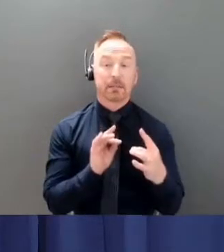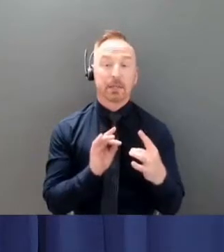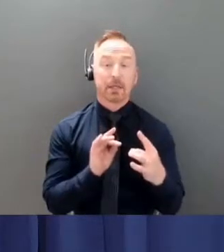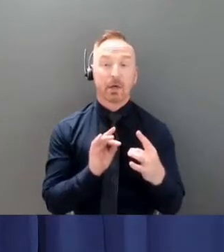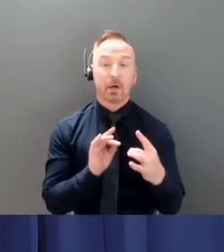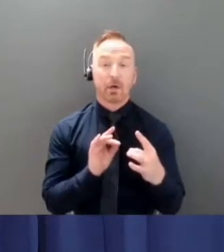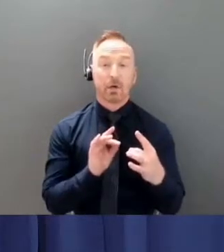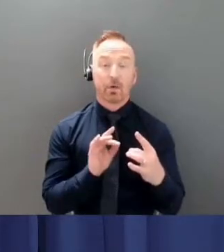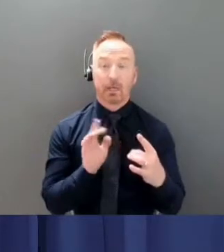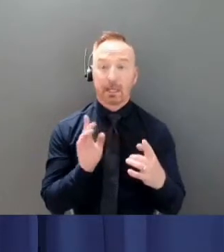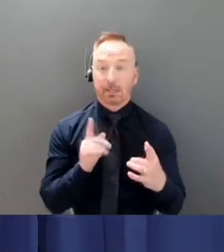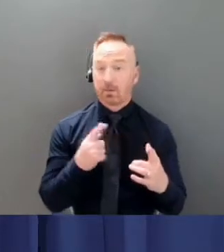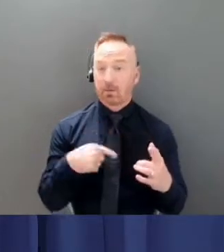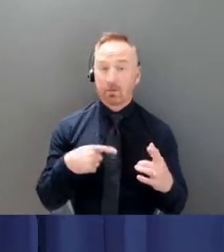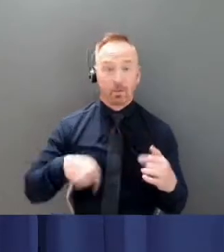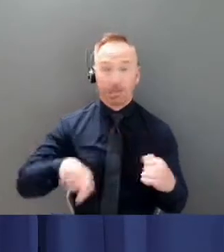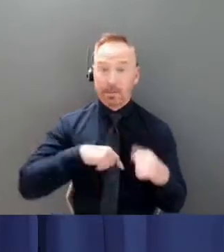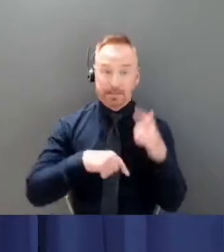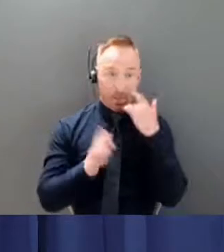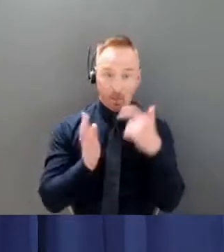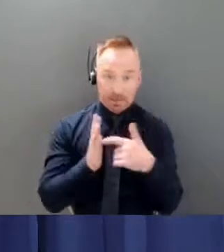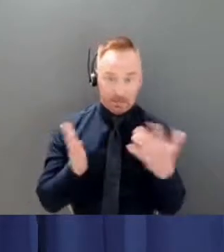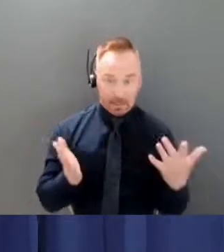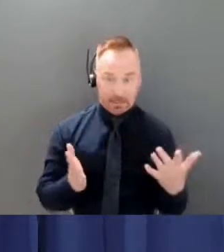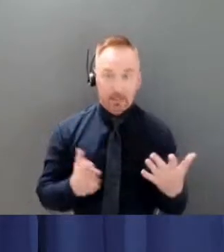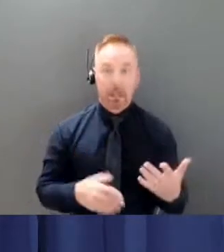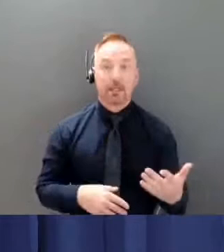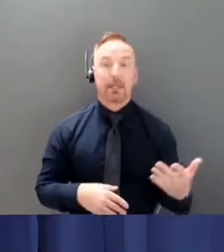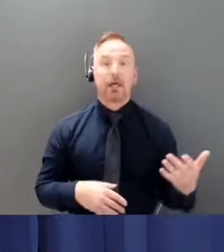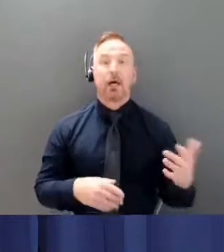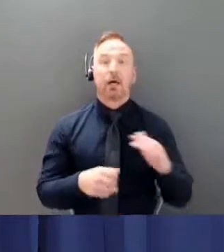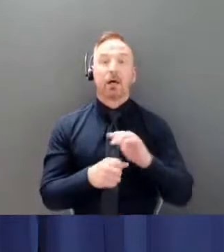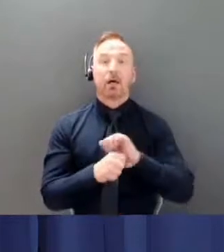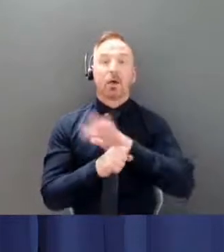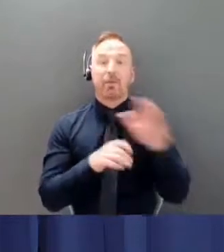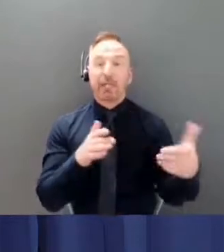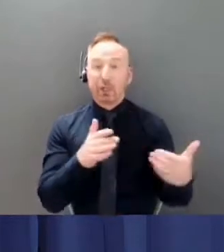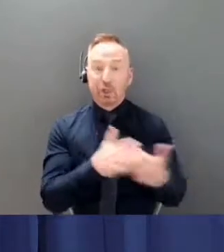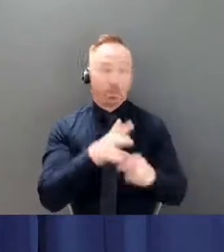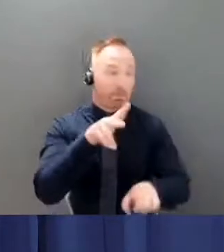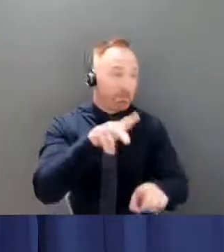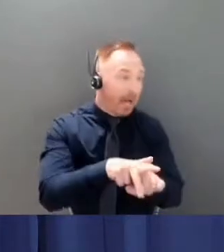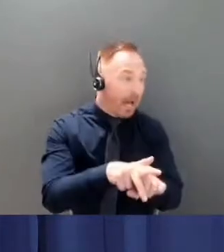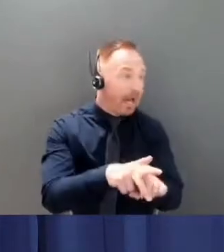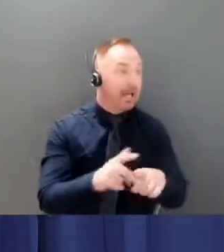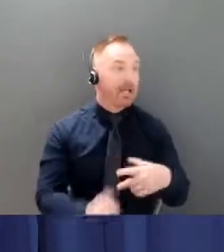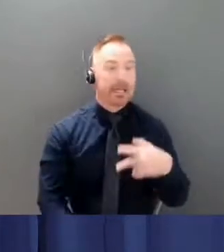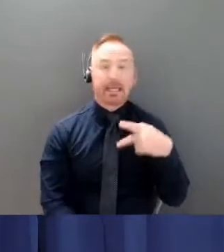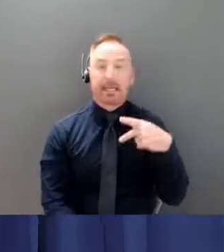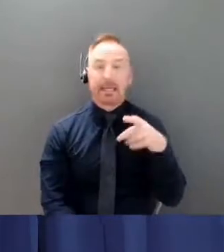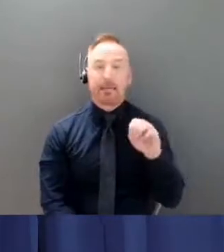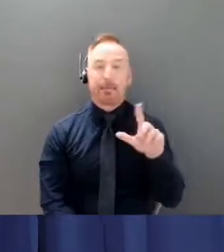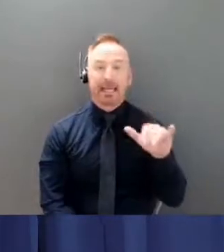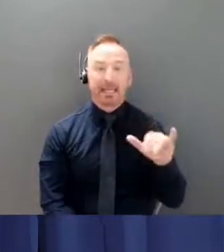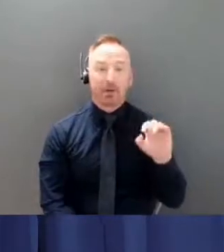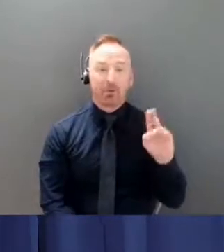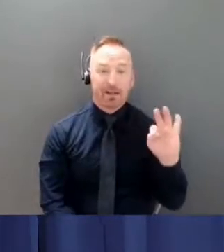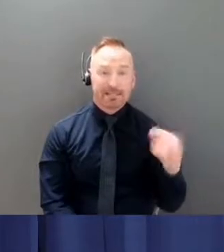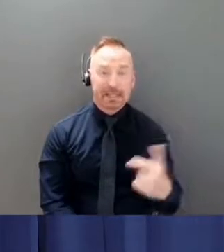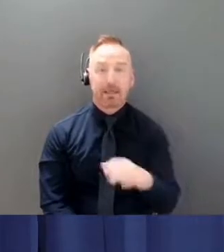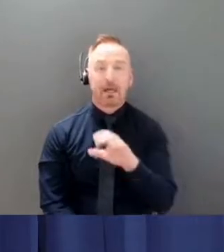so we have reported new cases in CarMax and Peli Crossing recently so to respond